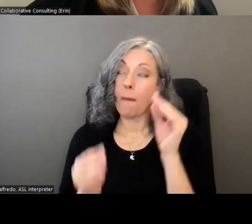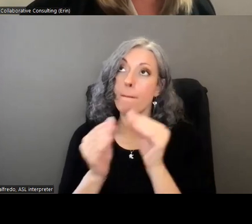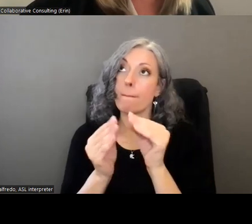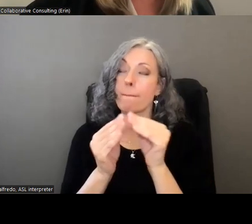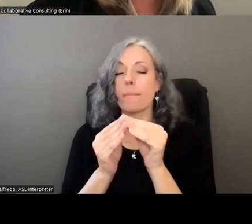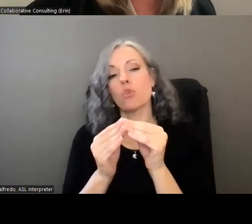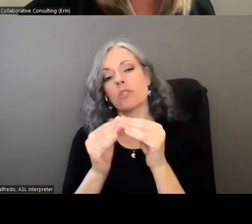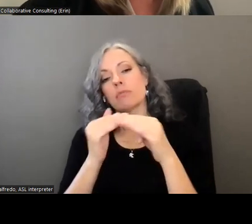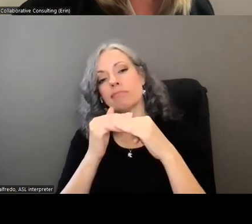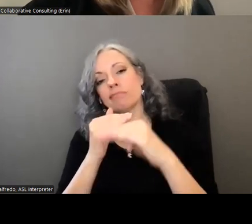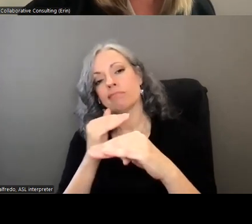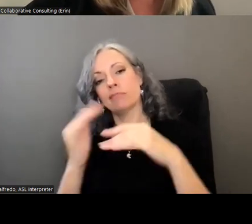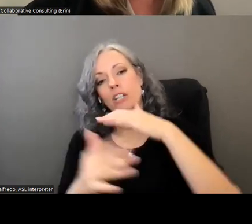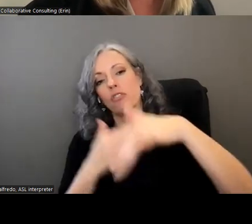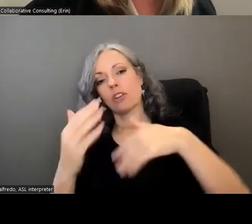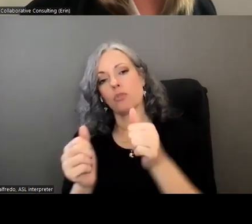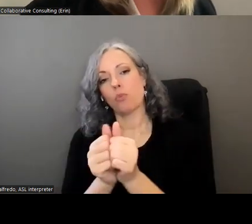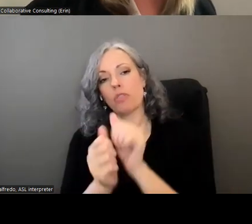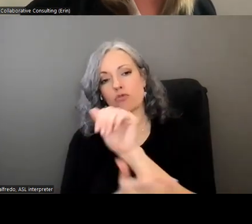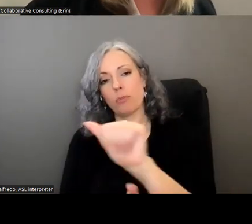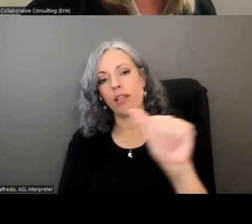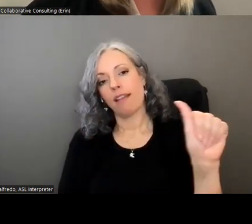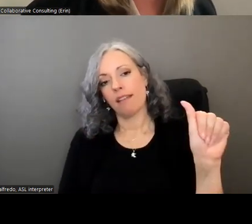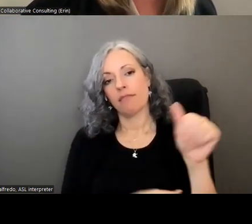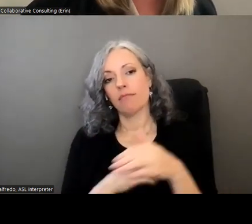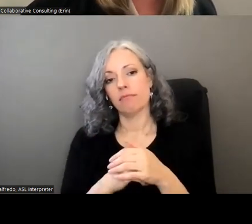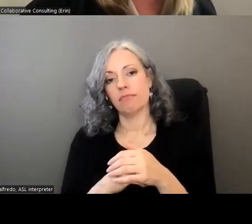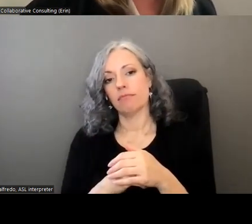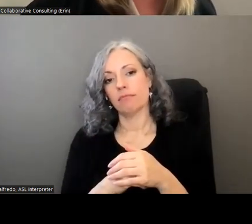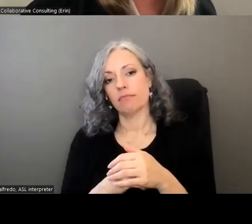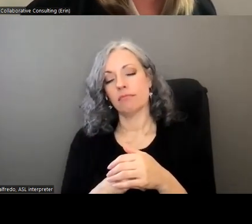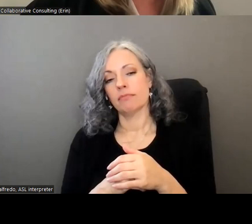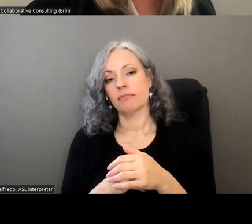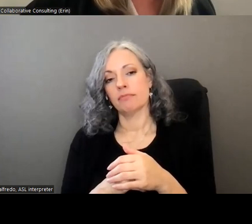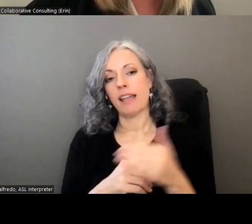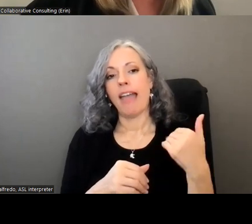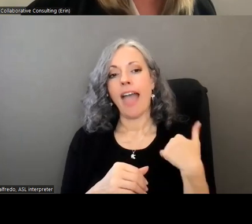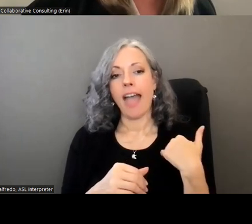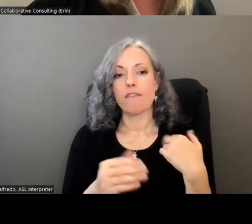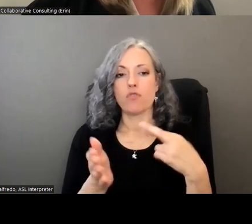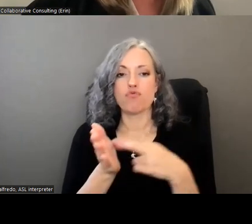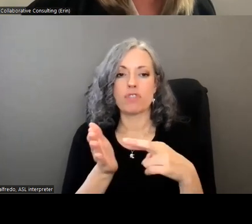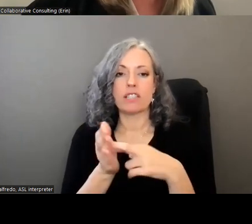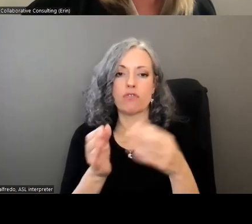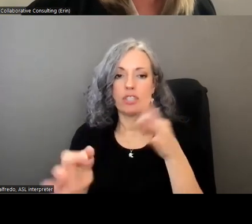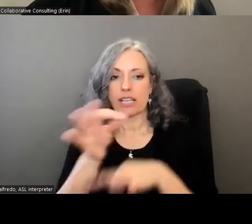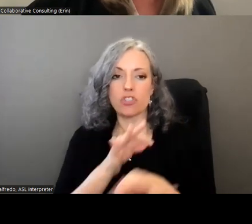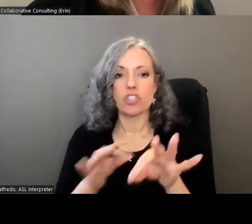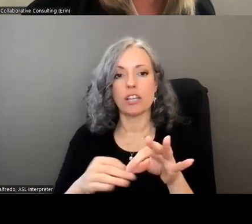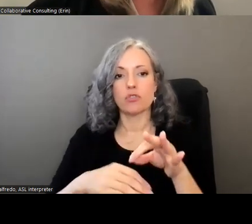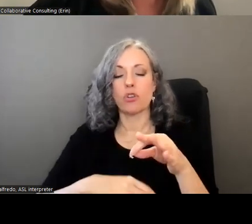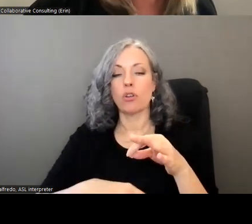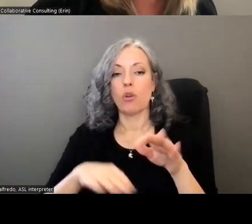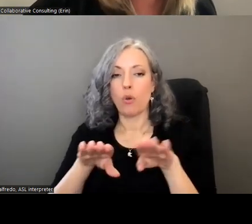collaboration and interaction amongst the triple a's uh such as a digital forum having a resource exchange or a platform for